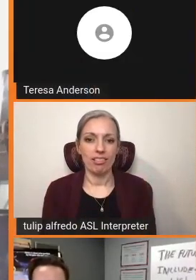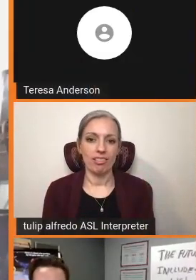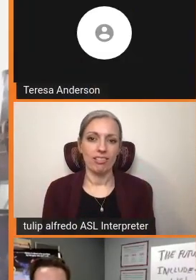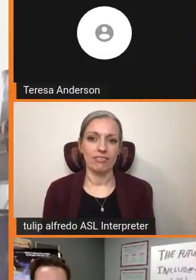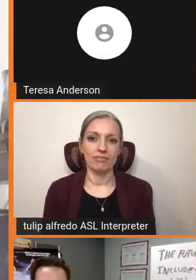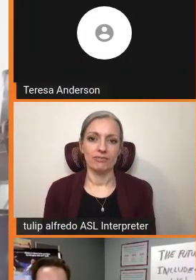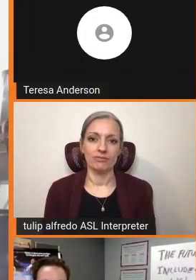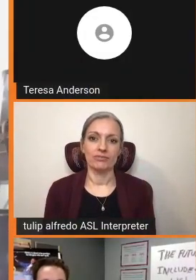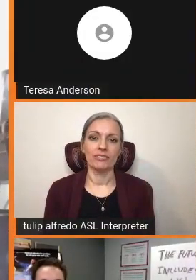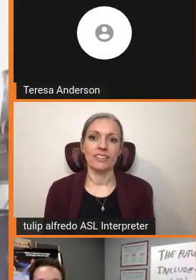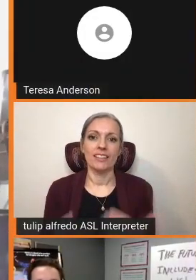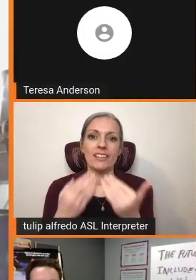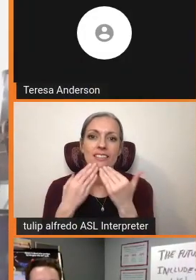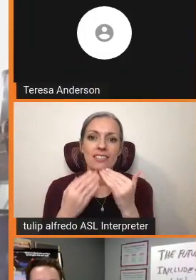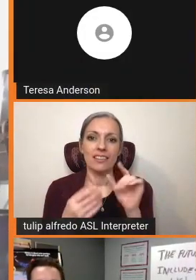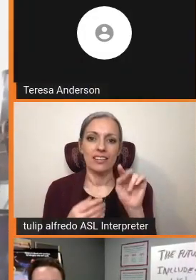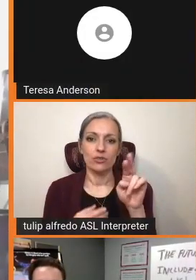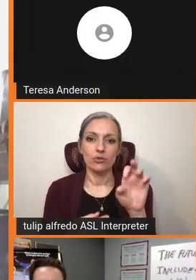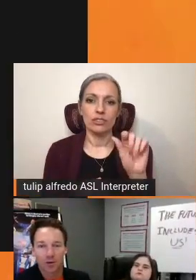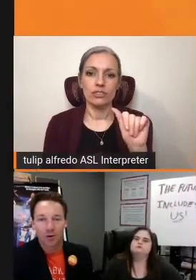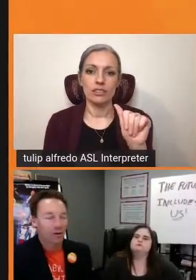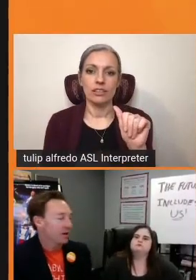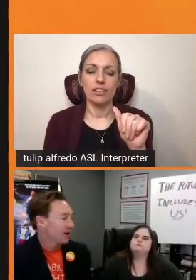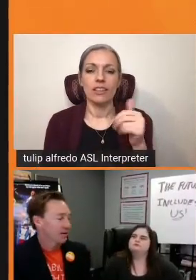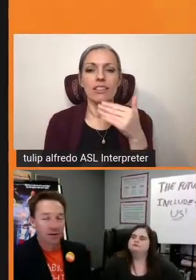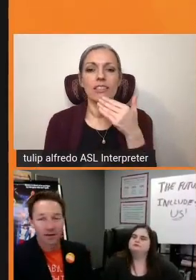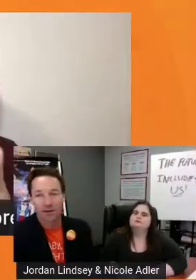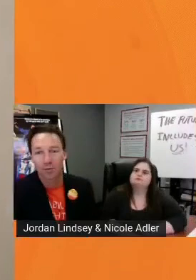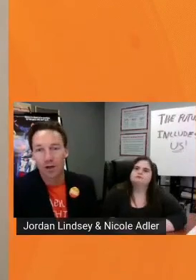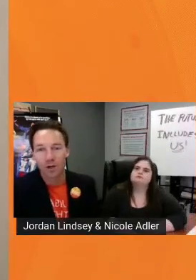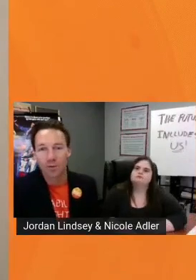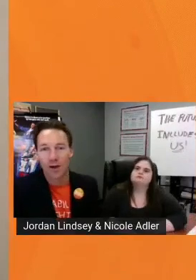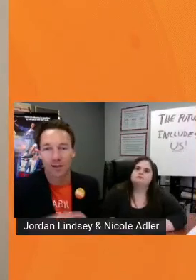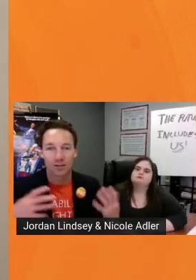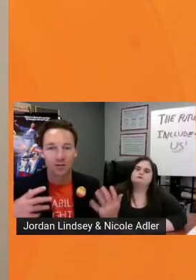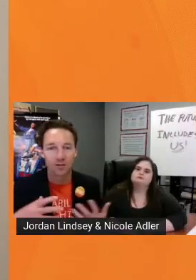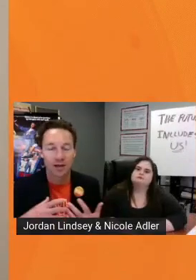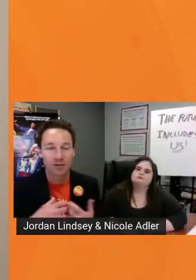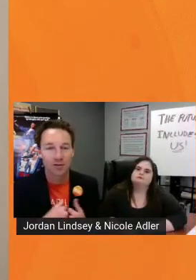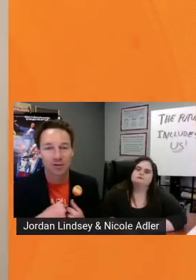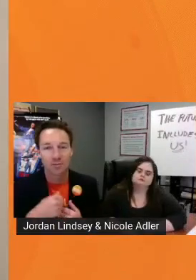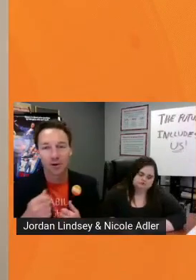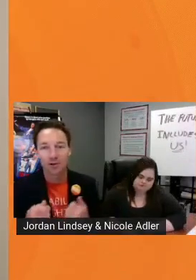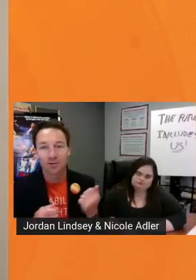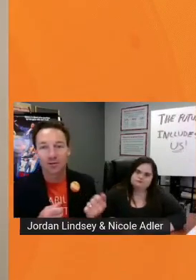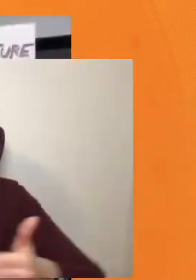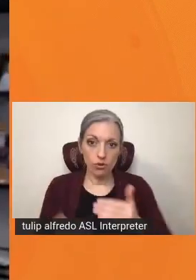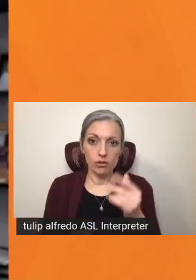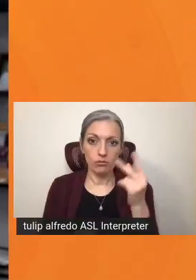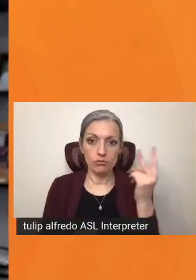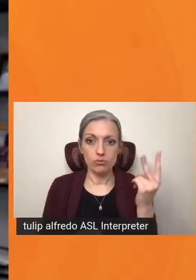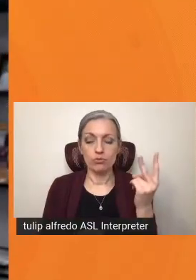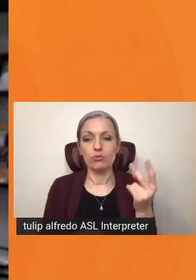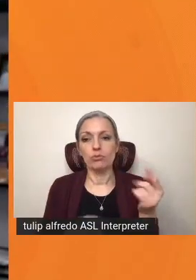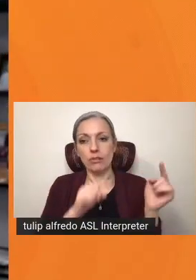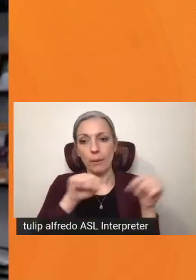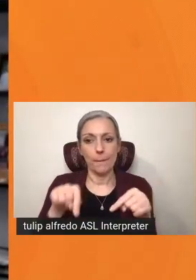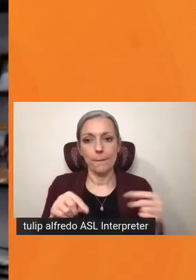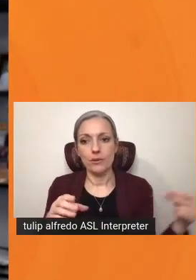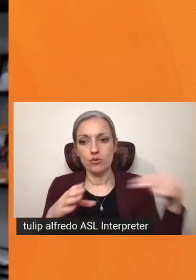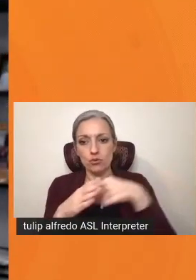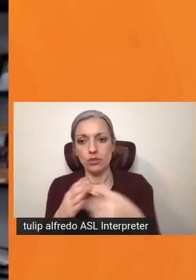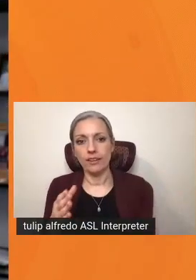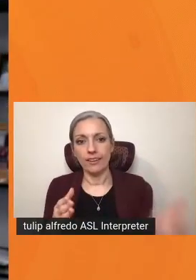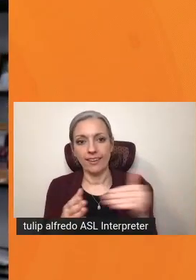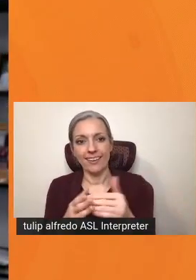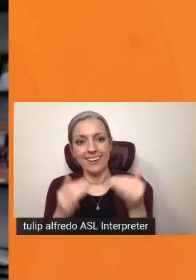Thanks, Teresa. Thanks, Marty. Nicole and I are here welcoming back the two sessions, Marty's and Jeb's. And now what is really cool